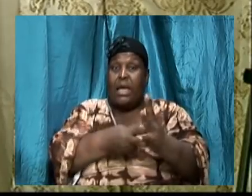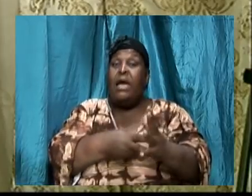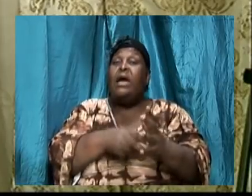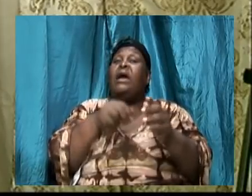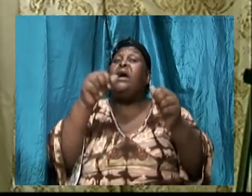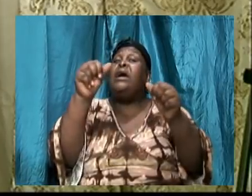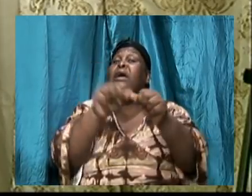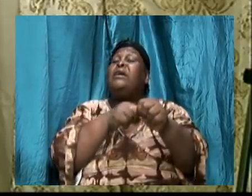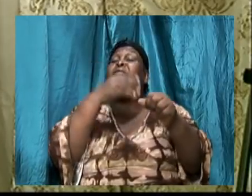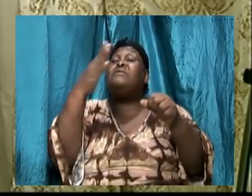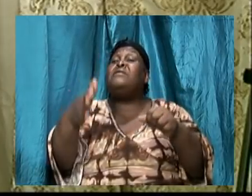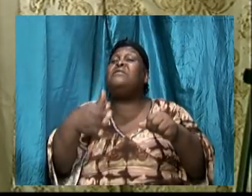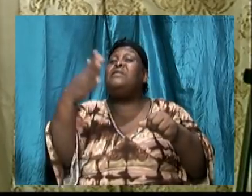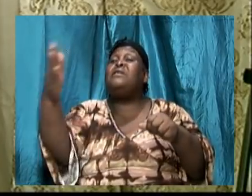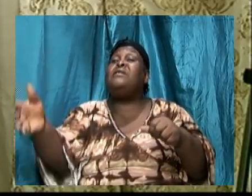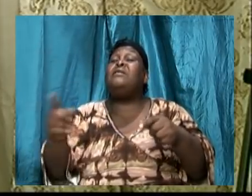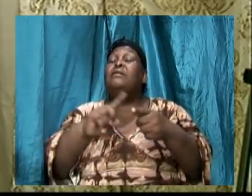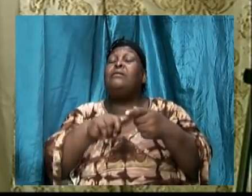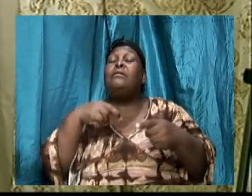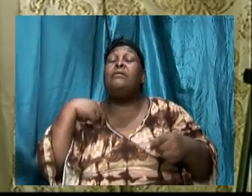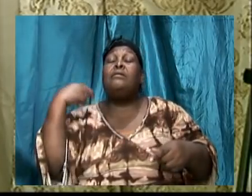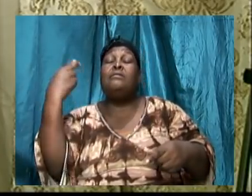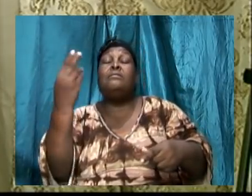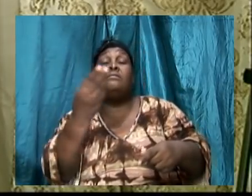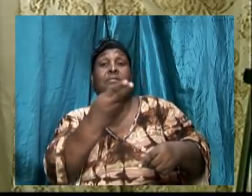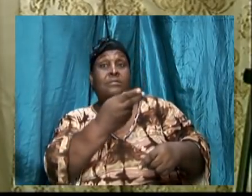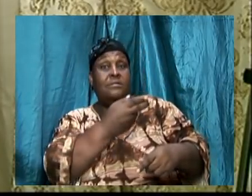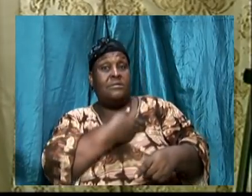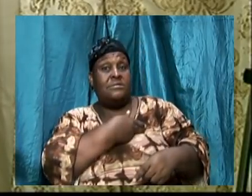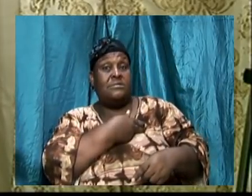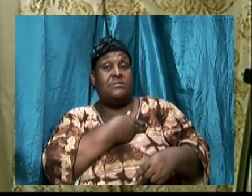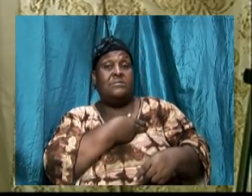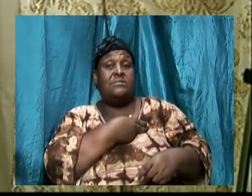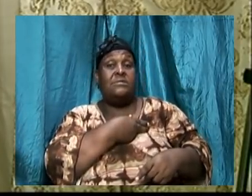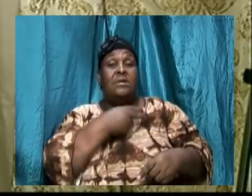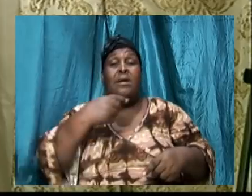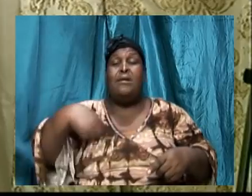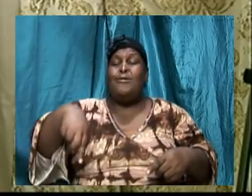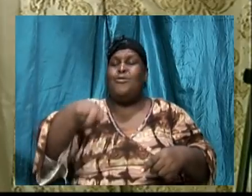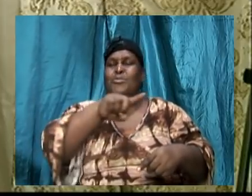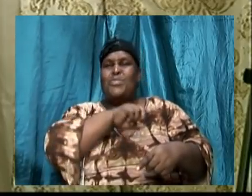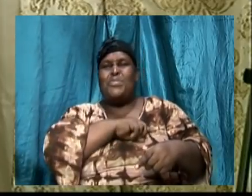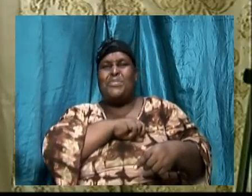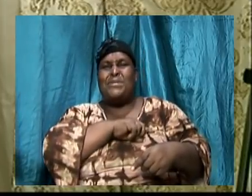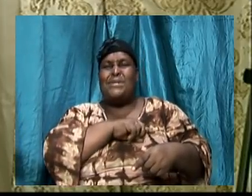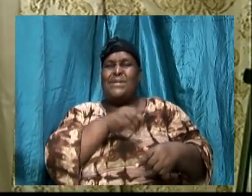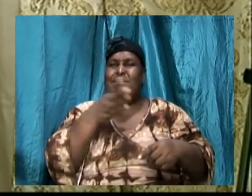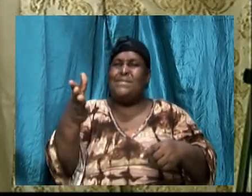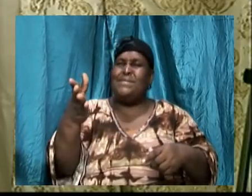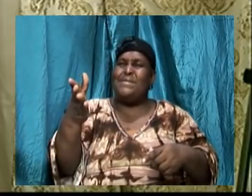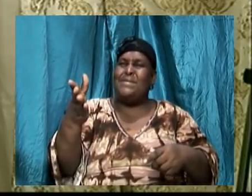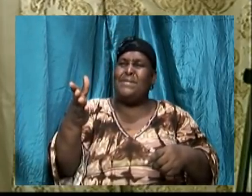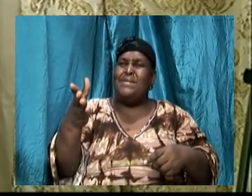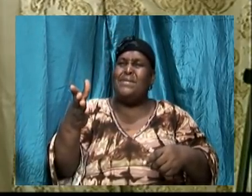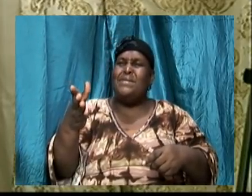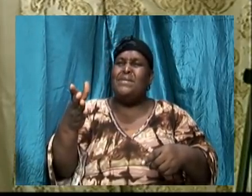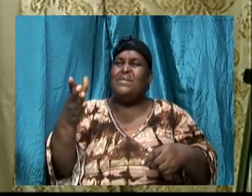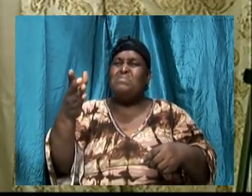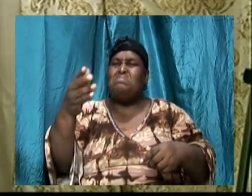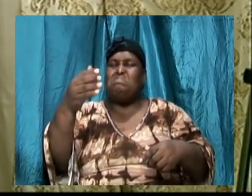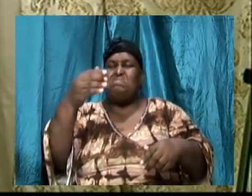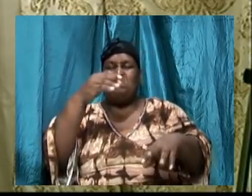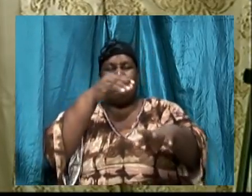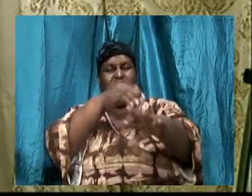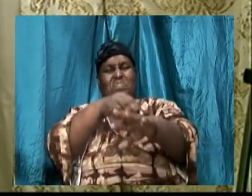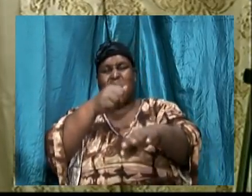everything to us. We therefore, to our peril, at our own